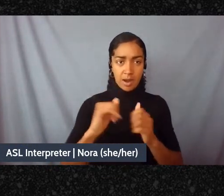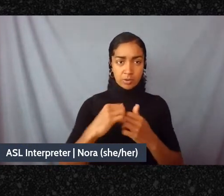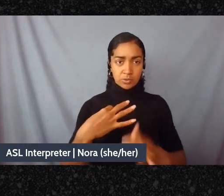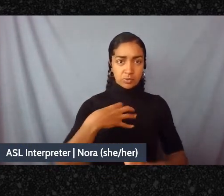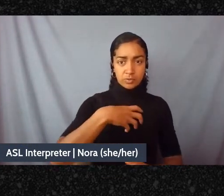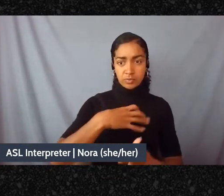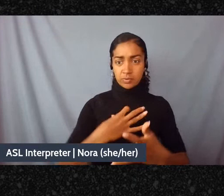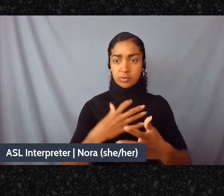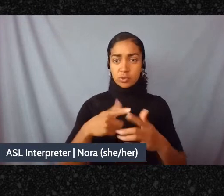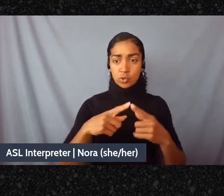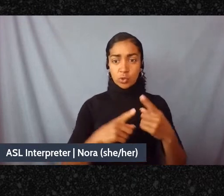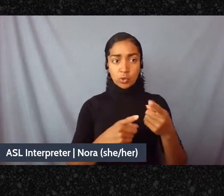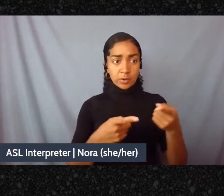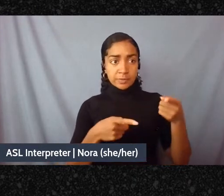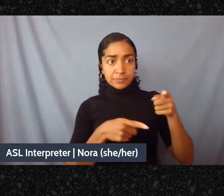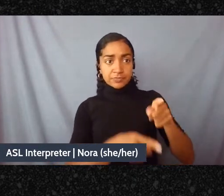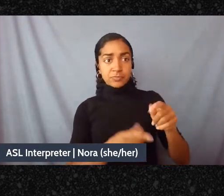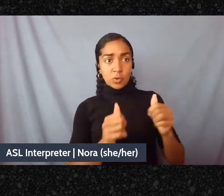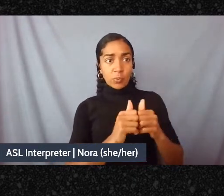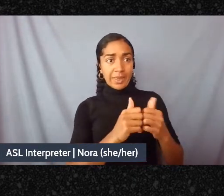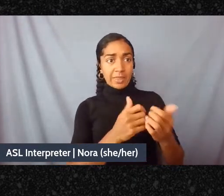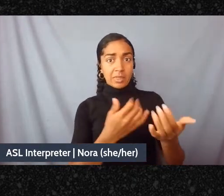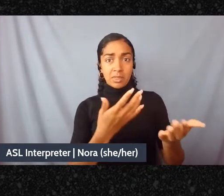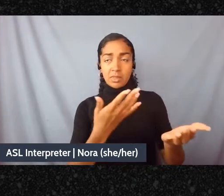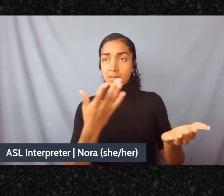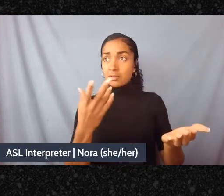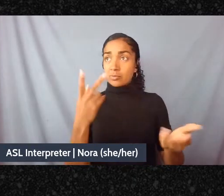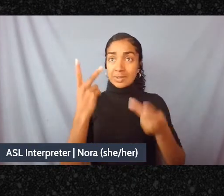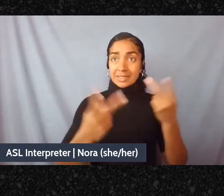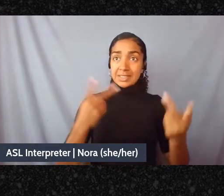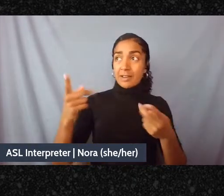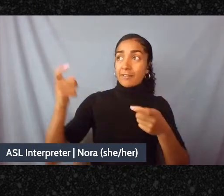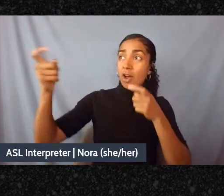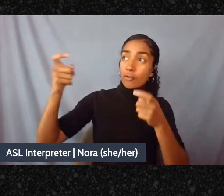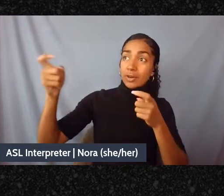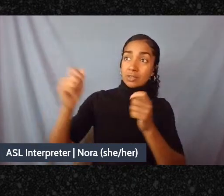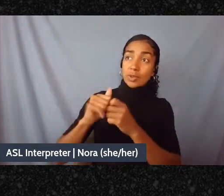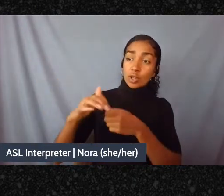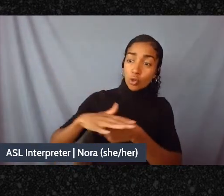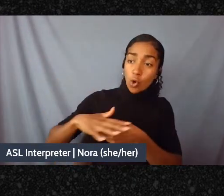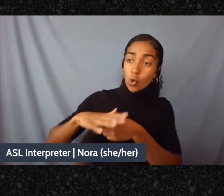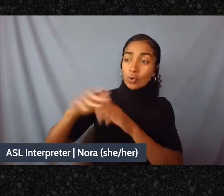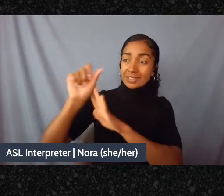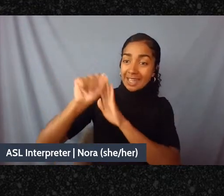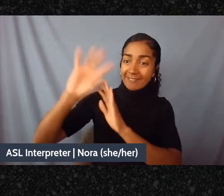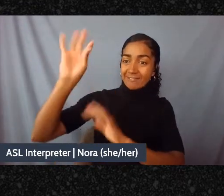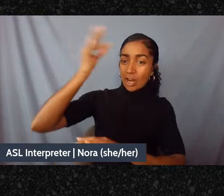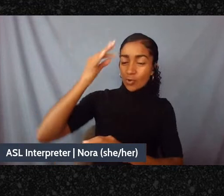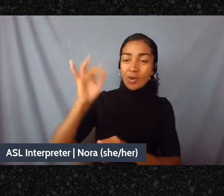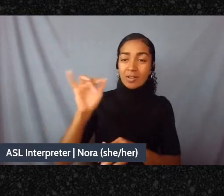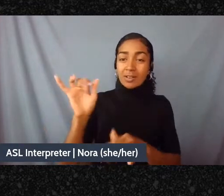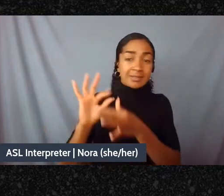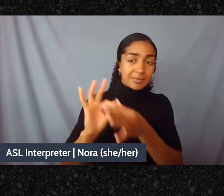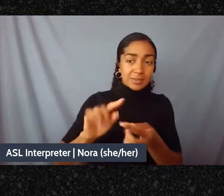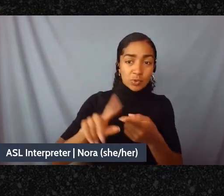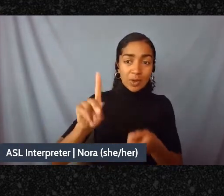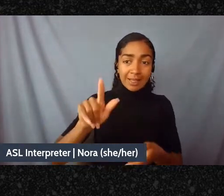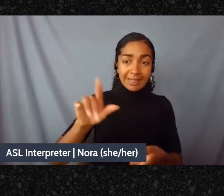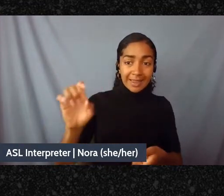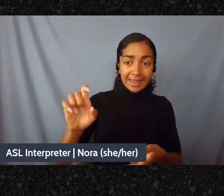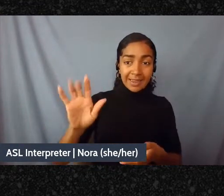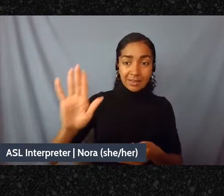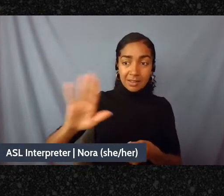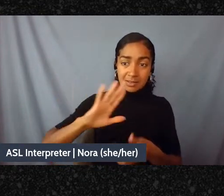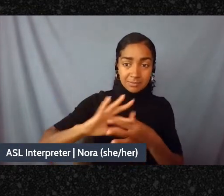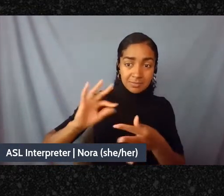in the light of Klee's remarks under the current and as Klee suggested, coming crises that